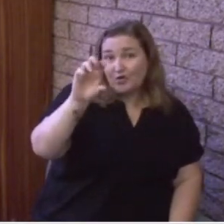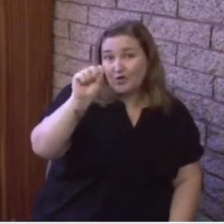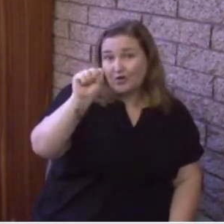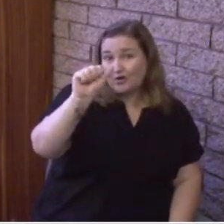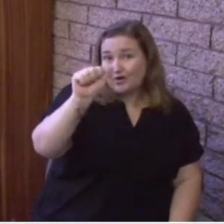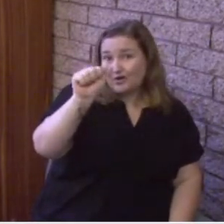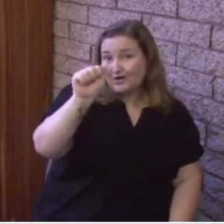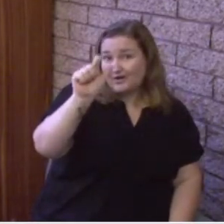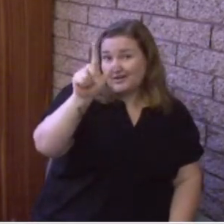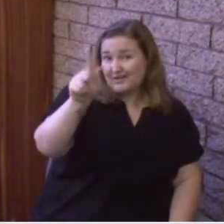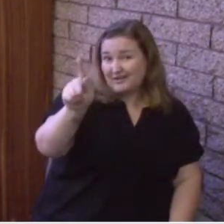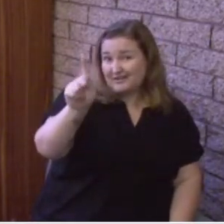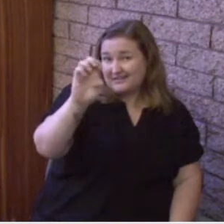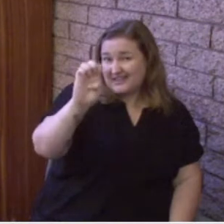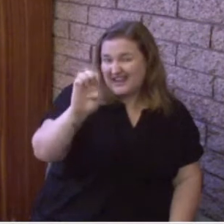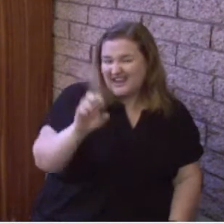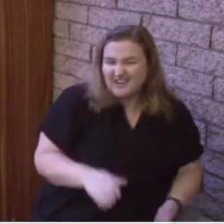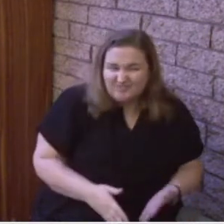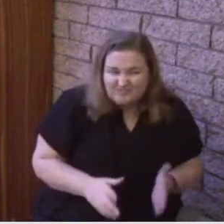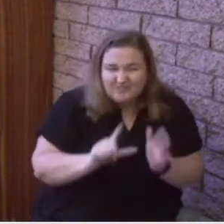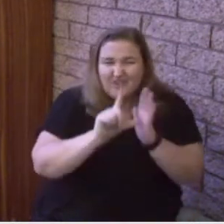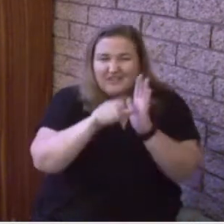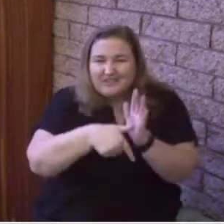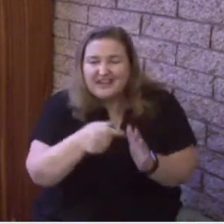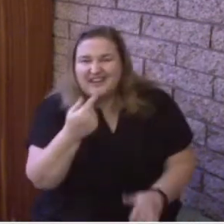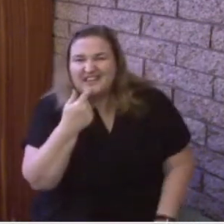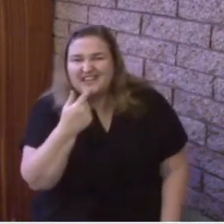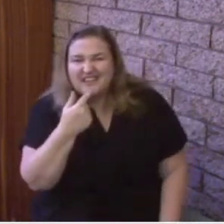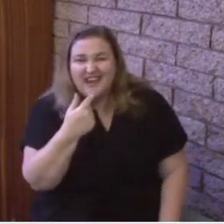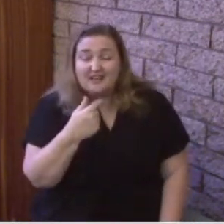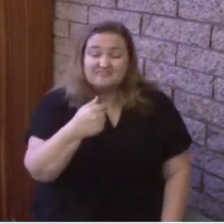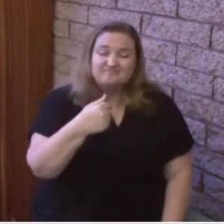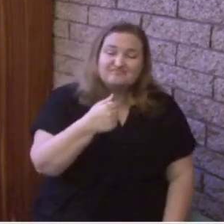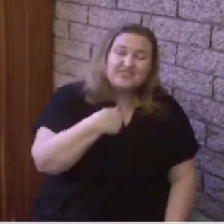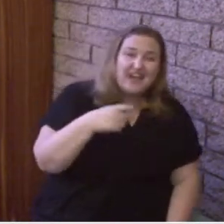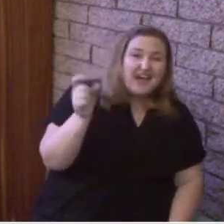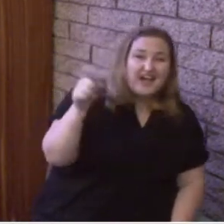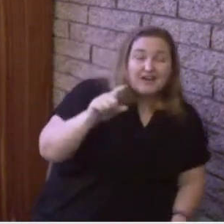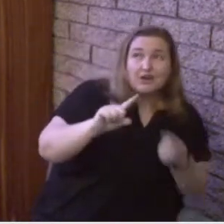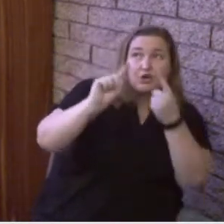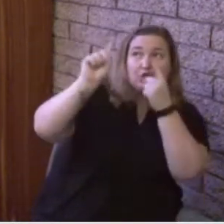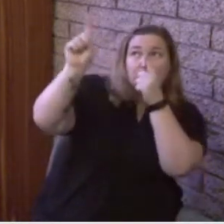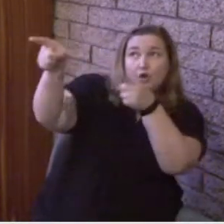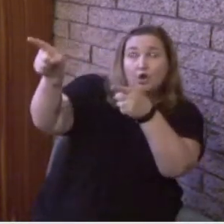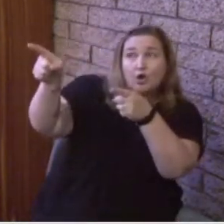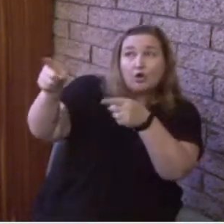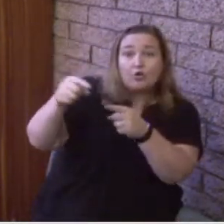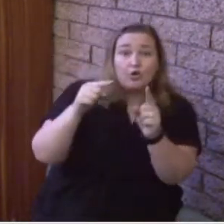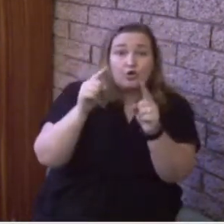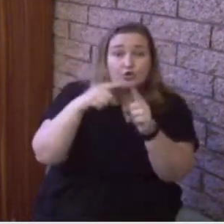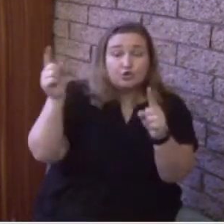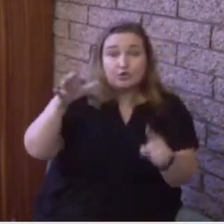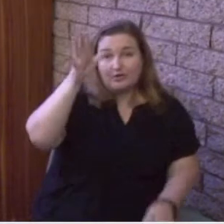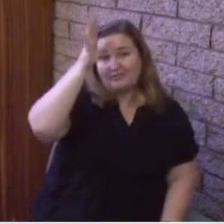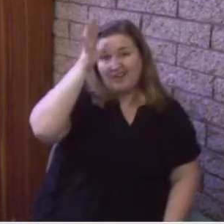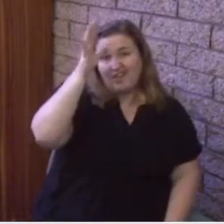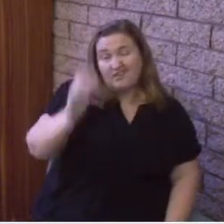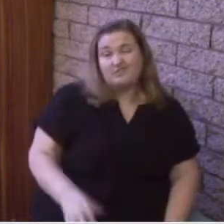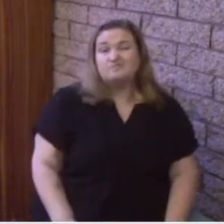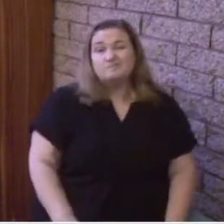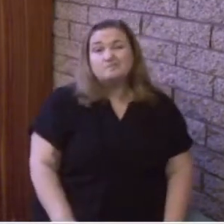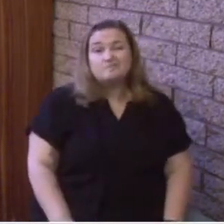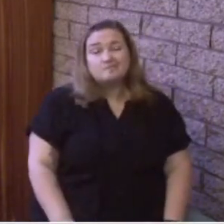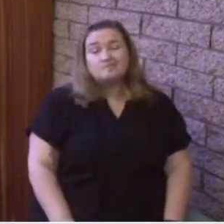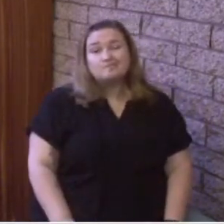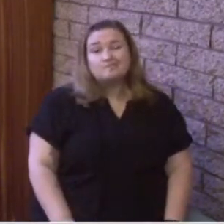I could see where that might cause some stress. That certainly caused, if we, once we go, we're going to continue through some